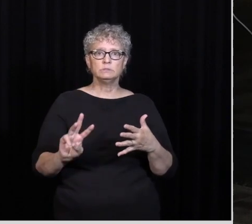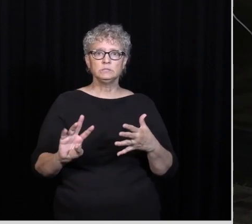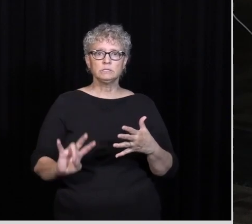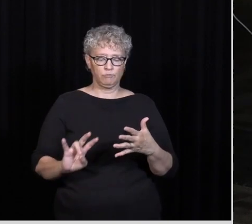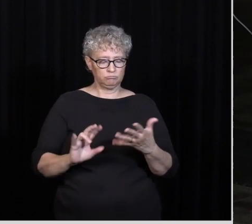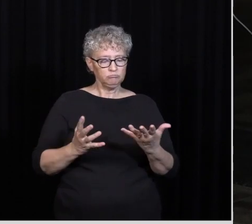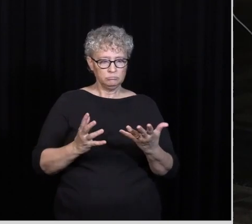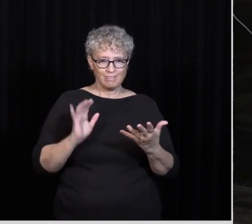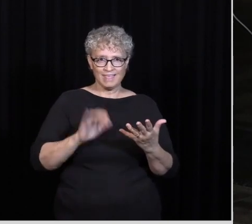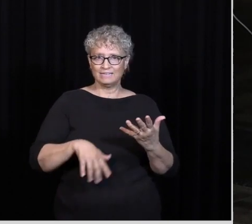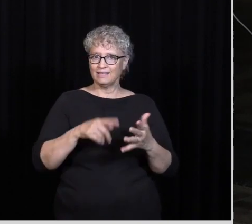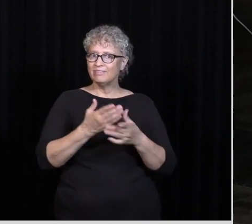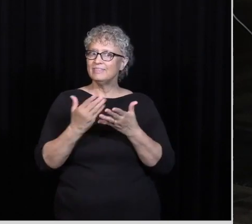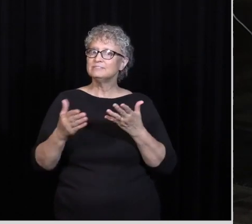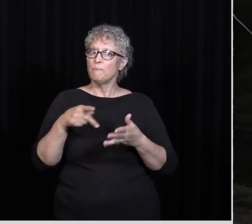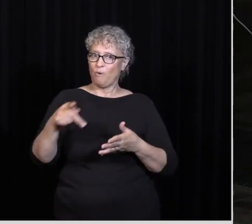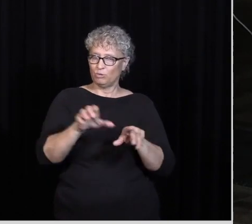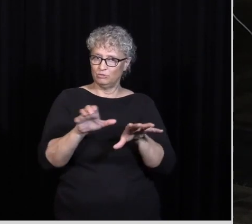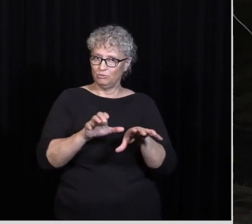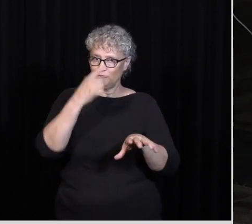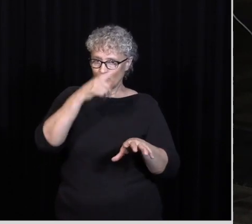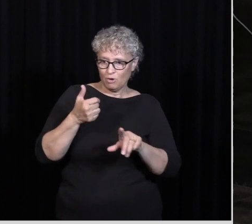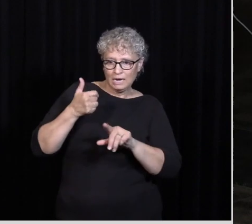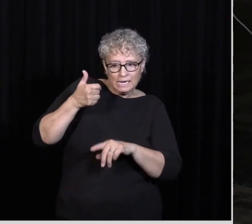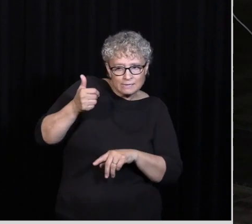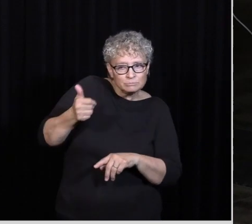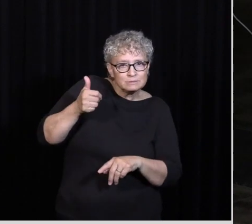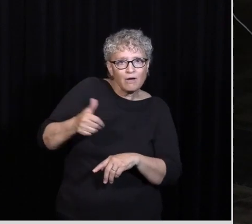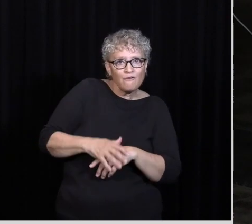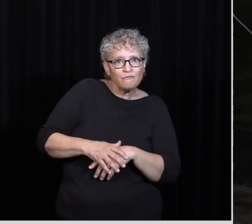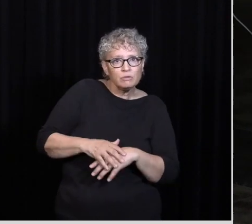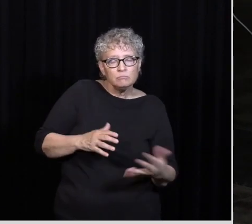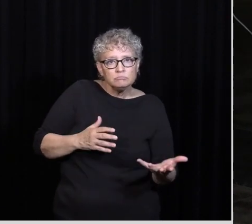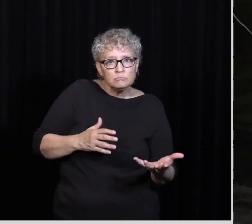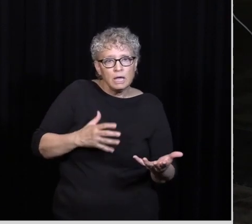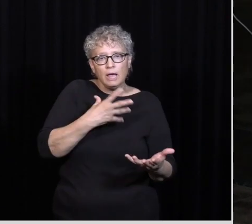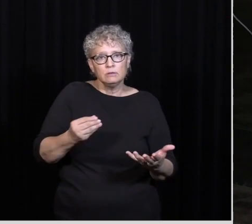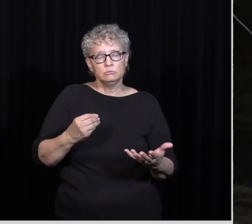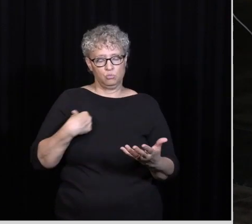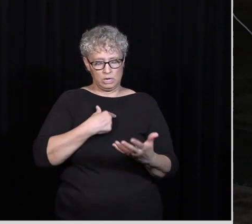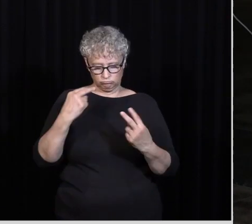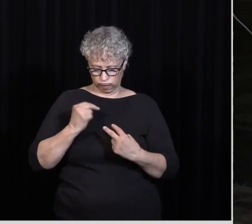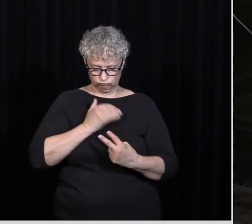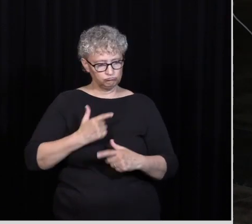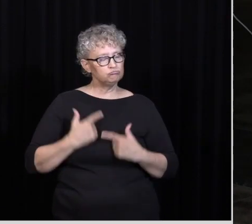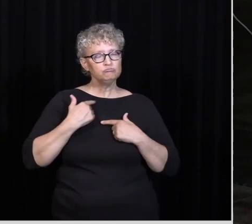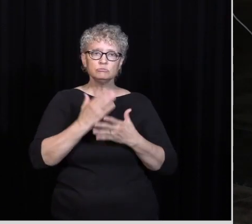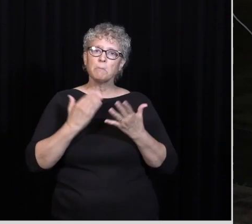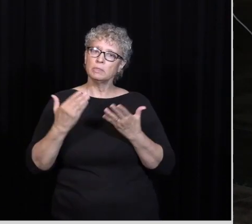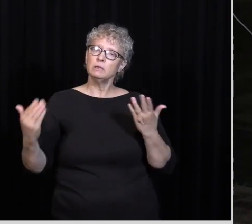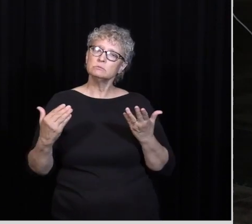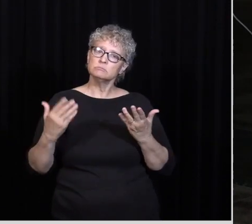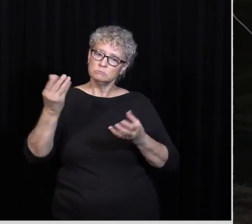himself And so when I look At my life Or you look at yours This is it Like there's some things In my life That I've been given That other